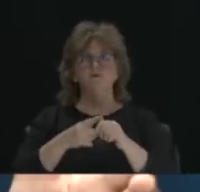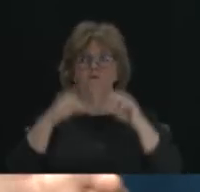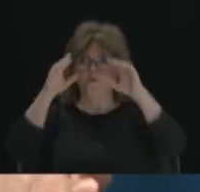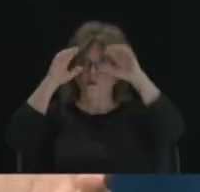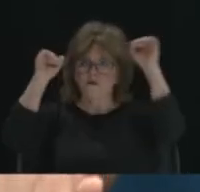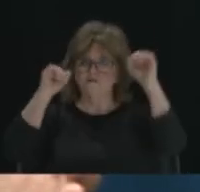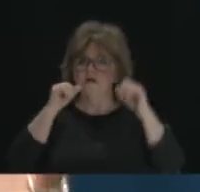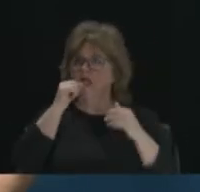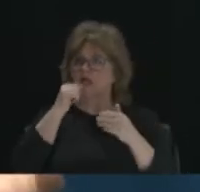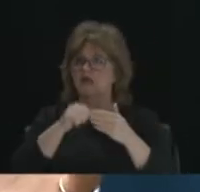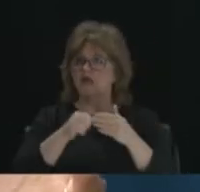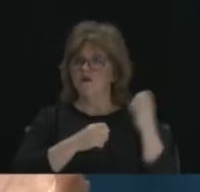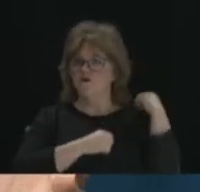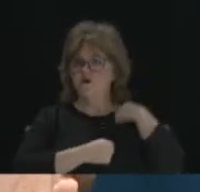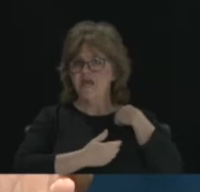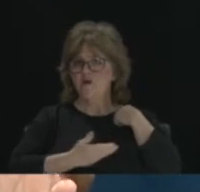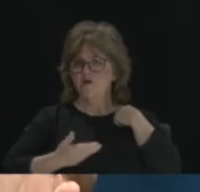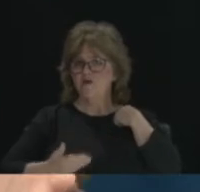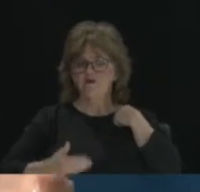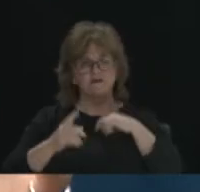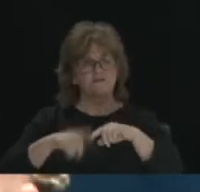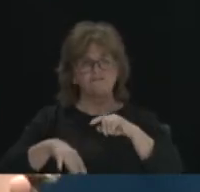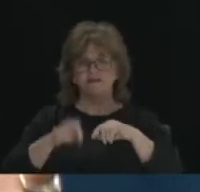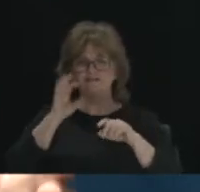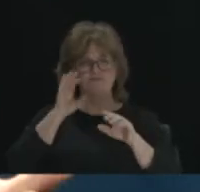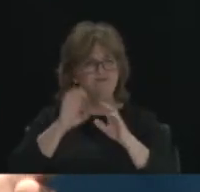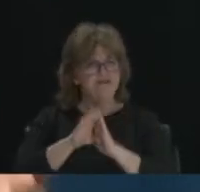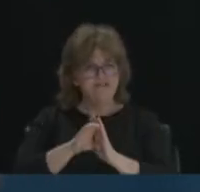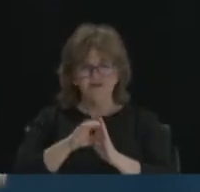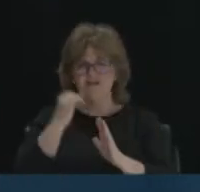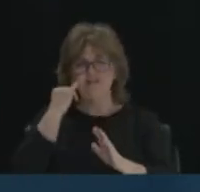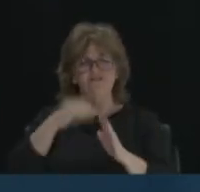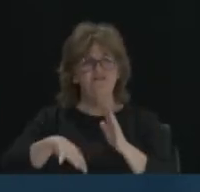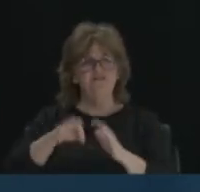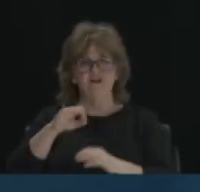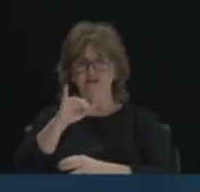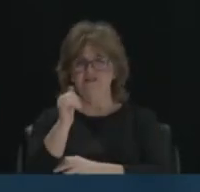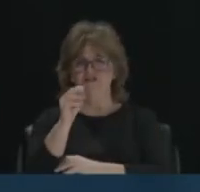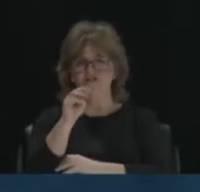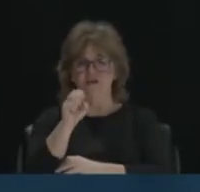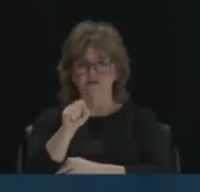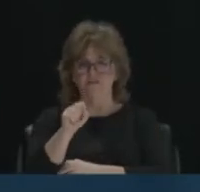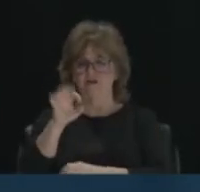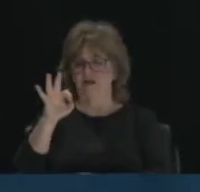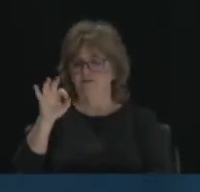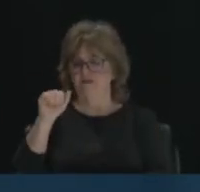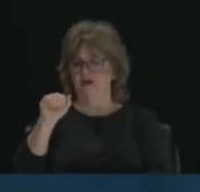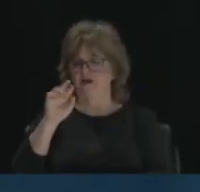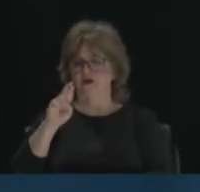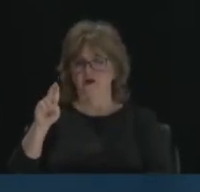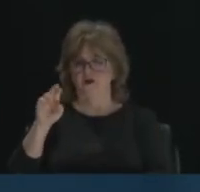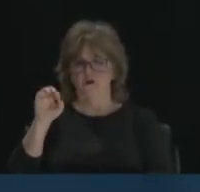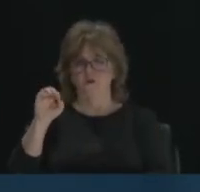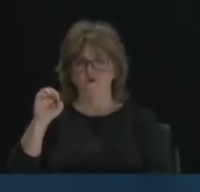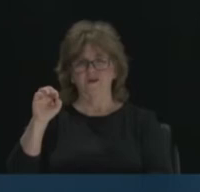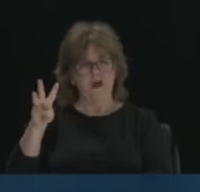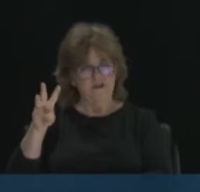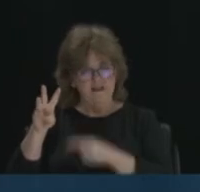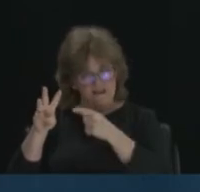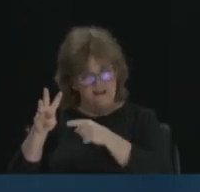We can't find a picture of him. So if anybody knows or has a picture of James Farrow, F-A-R-R-O-W.